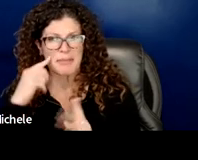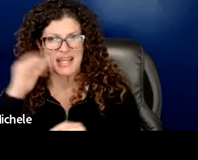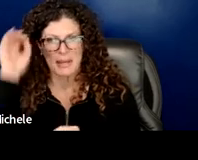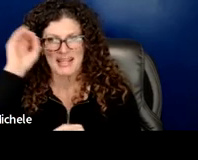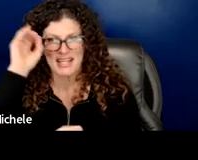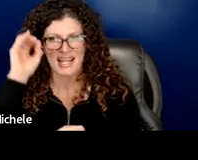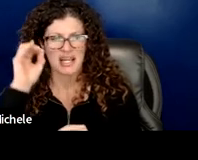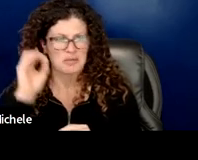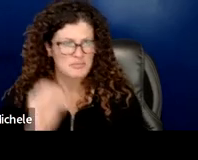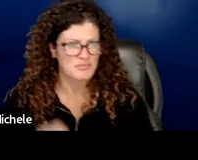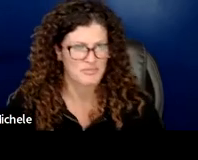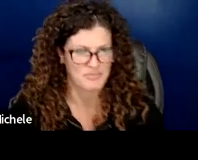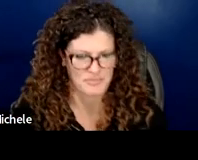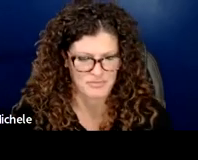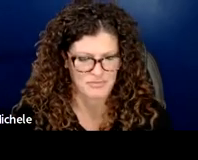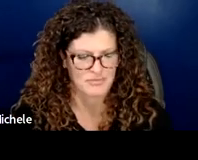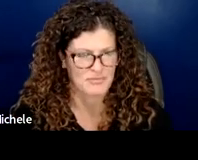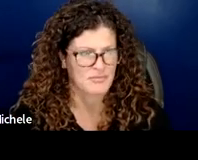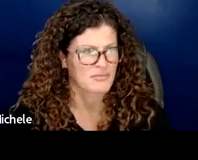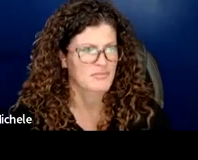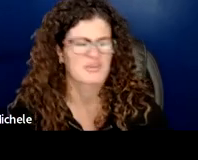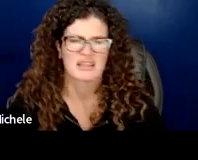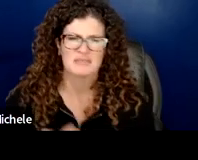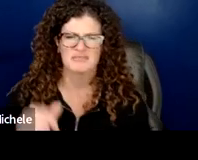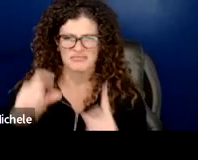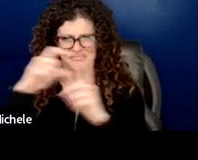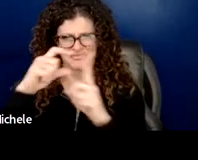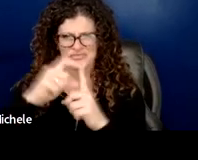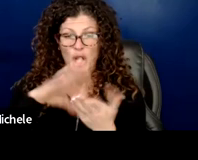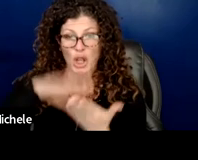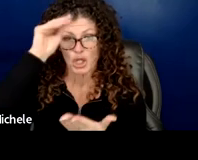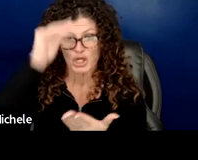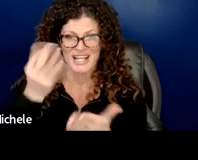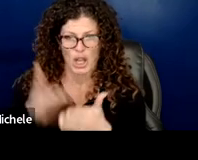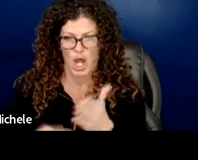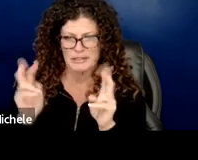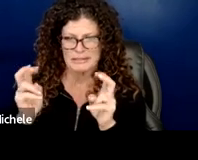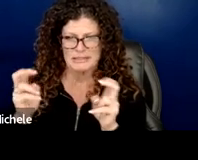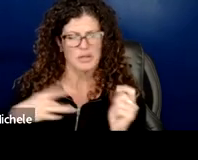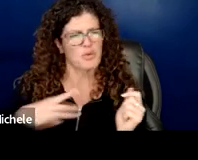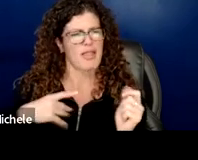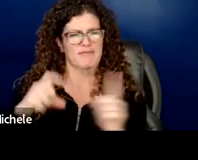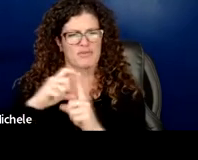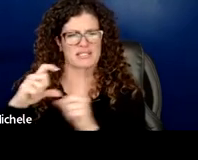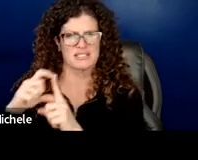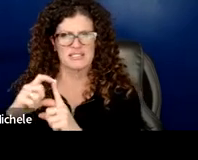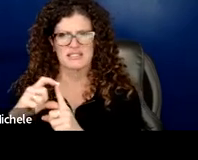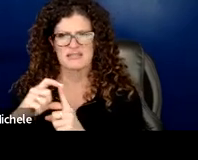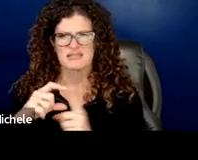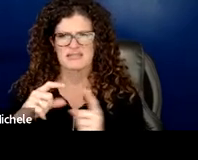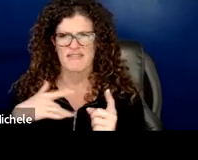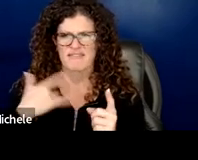i don't actually like learning loss as a phrase okay right i feel like it's a very deficit